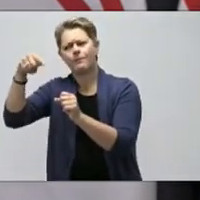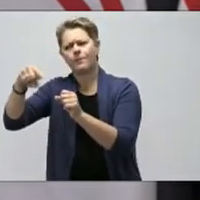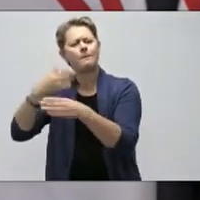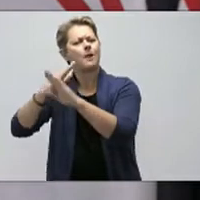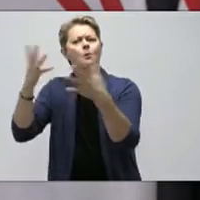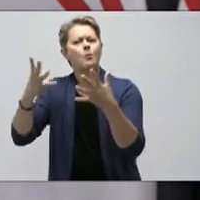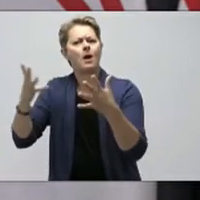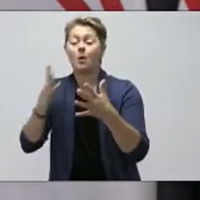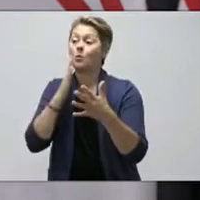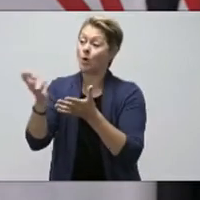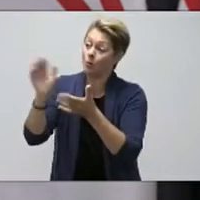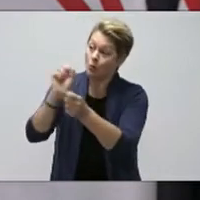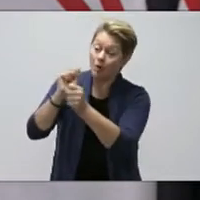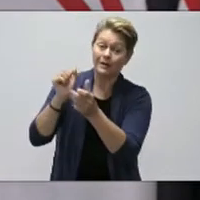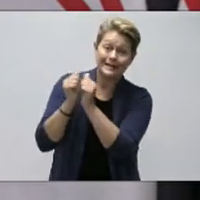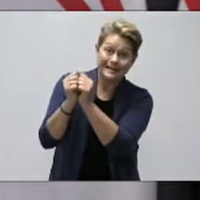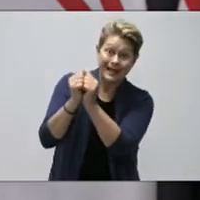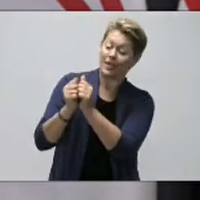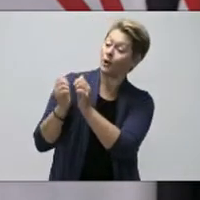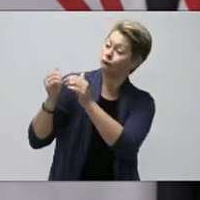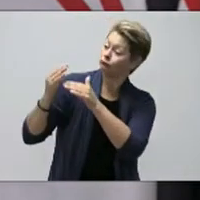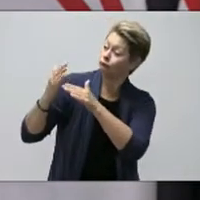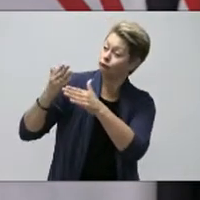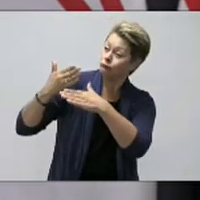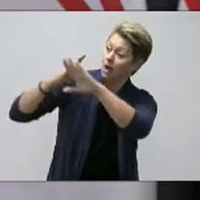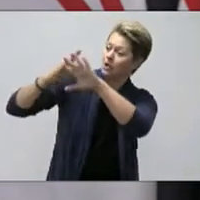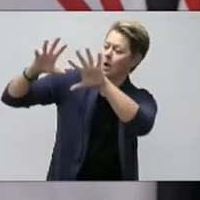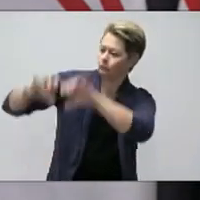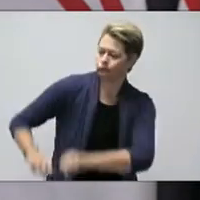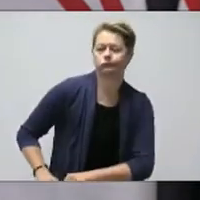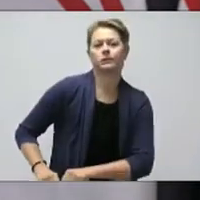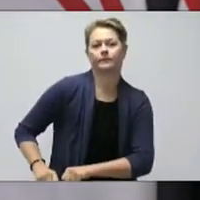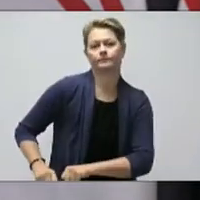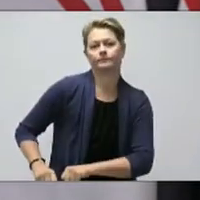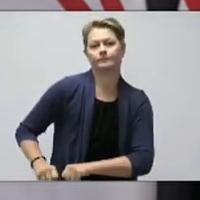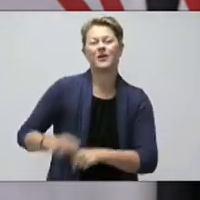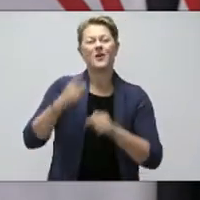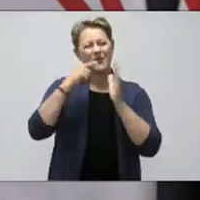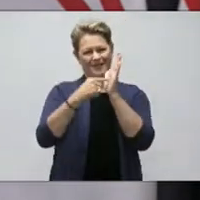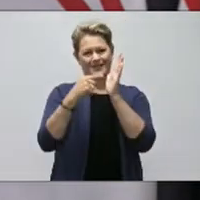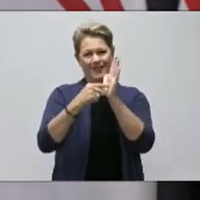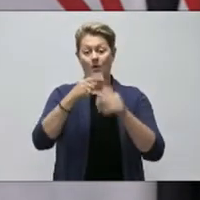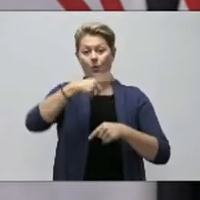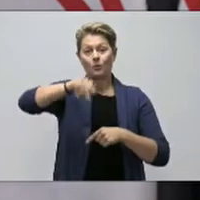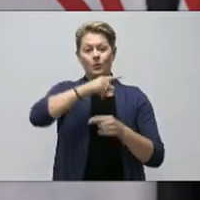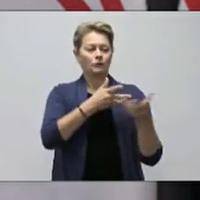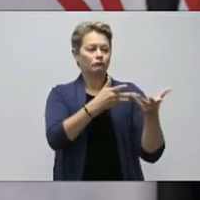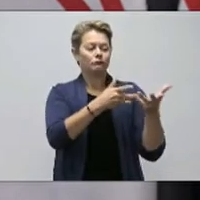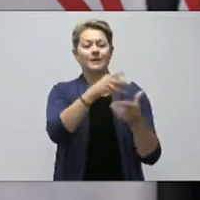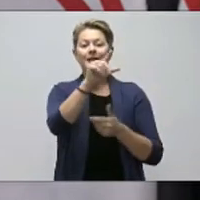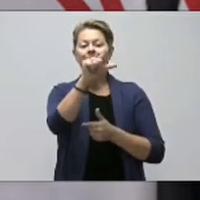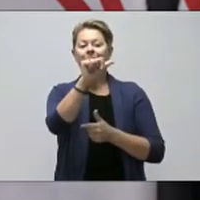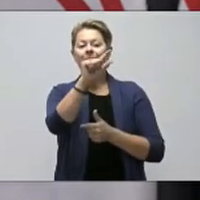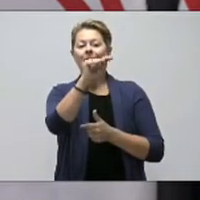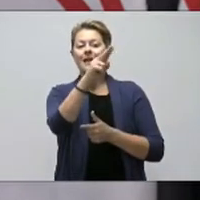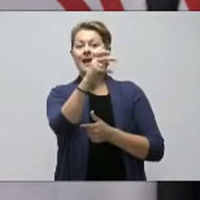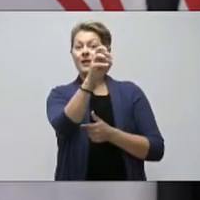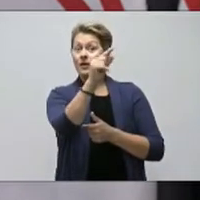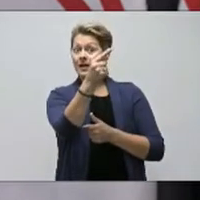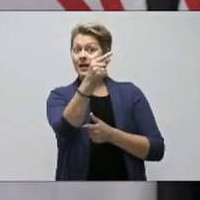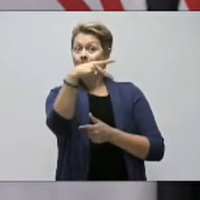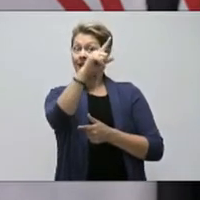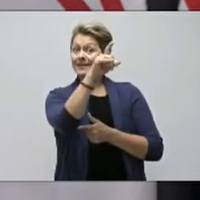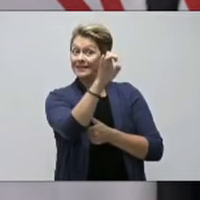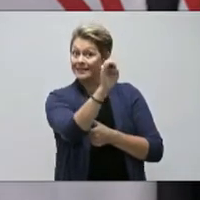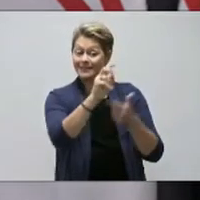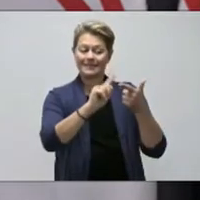them to reduce those barriers. As an example, we have already reached out to the Gathering Place, Seniors NL, and the